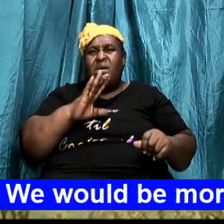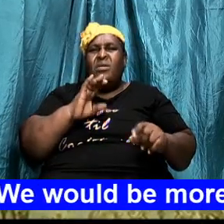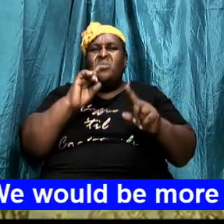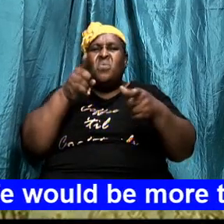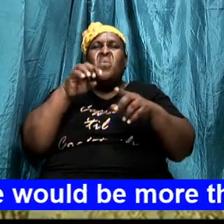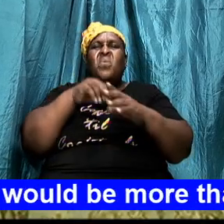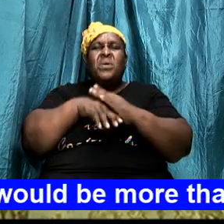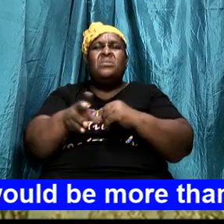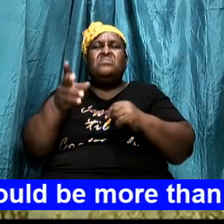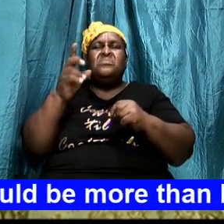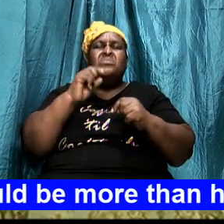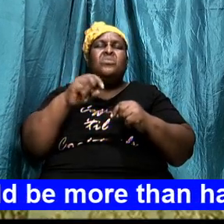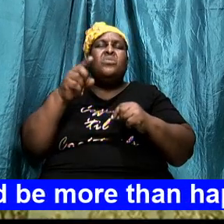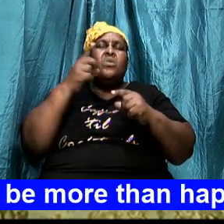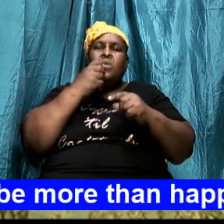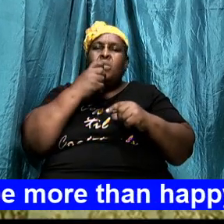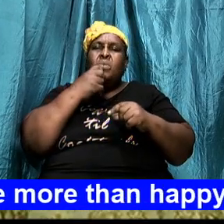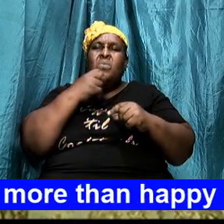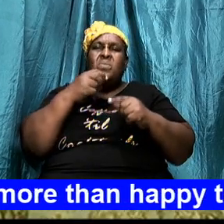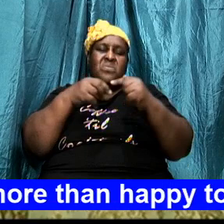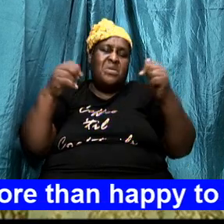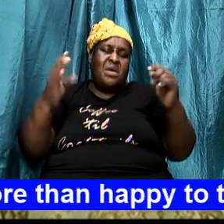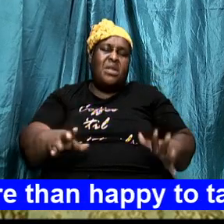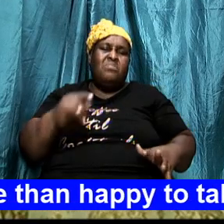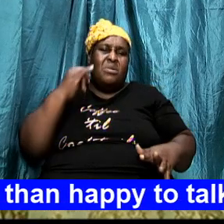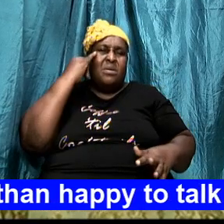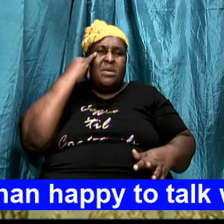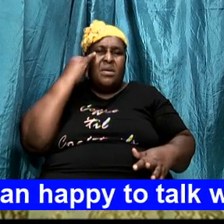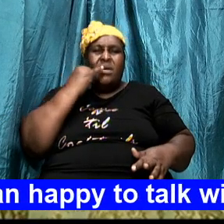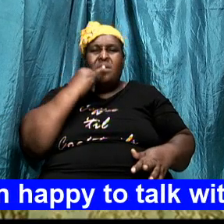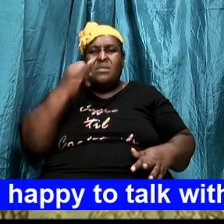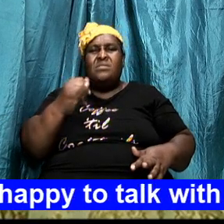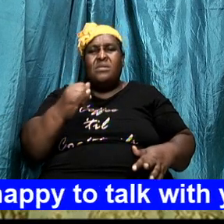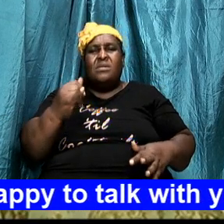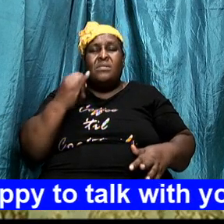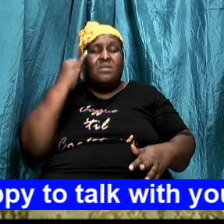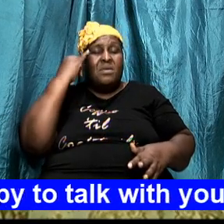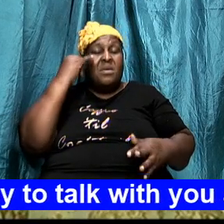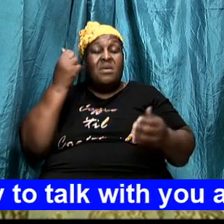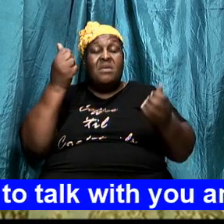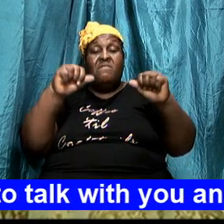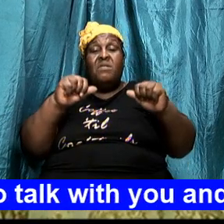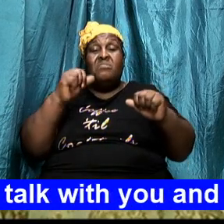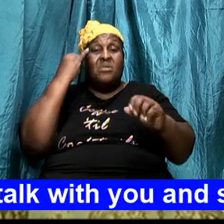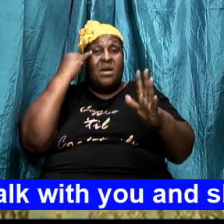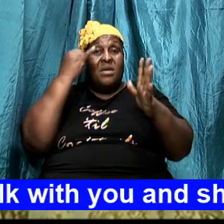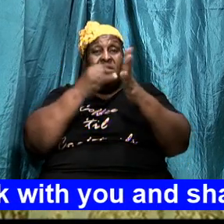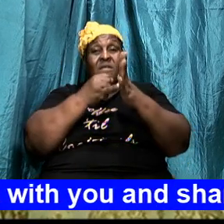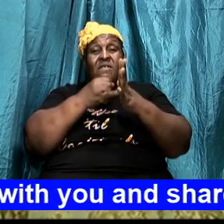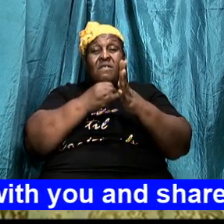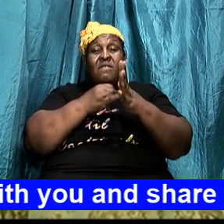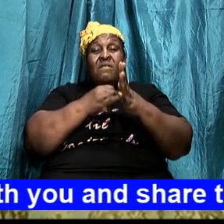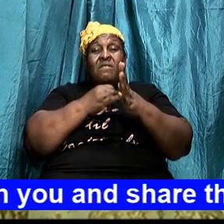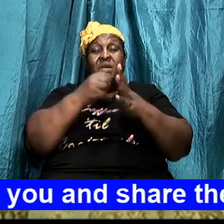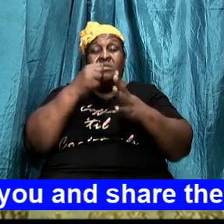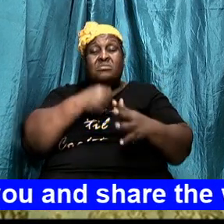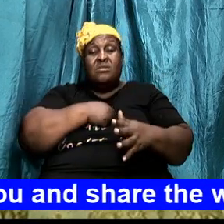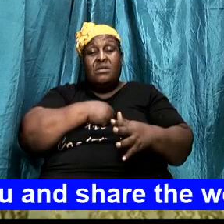the enemy is if we are able to identify ourselves know who we are